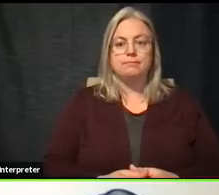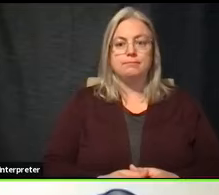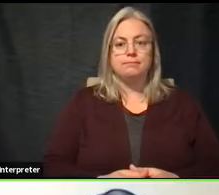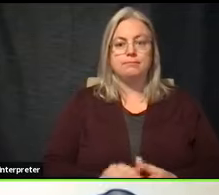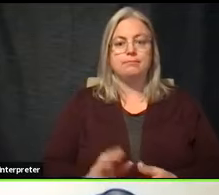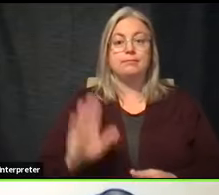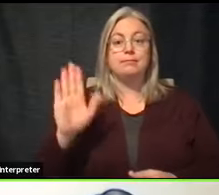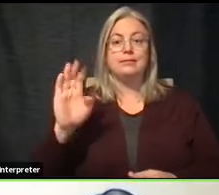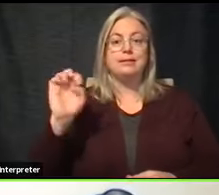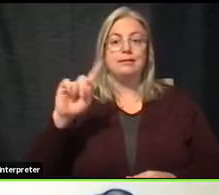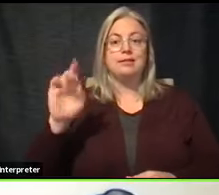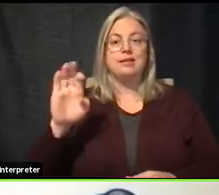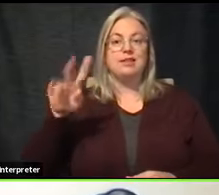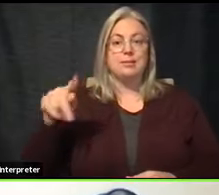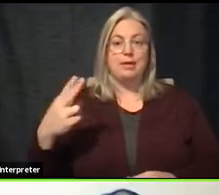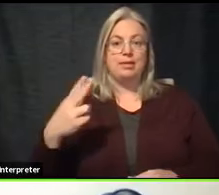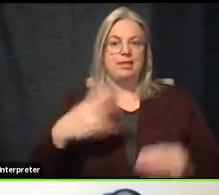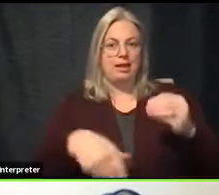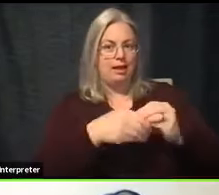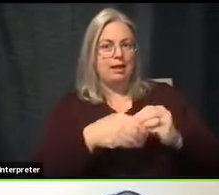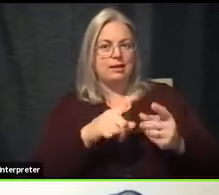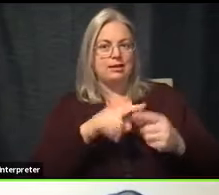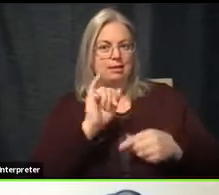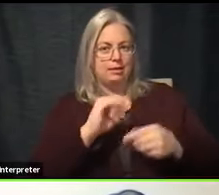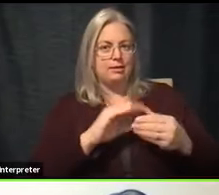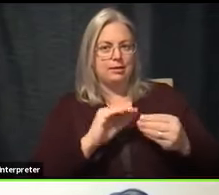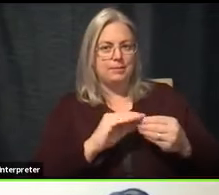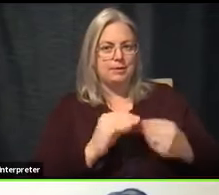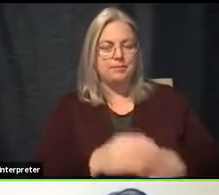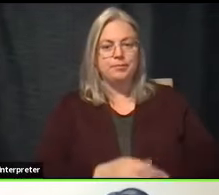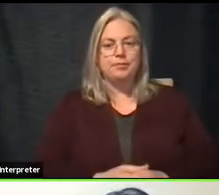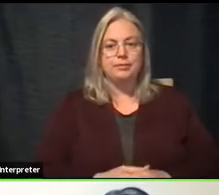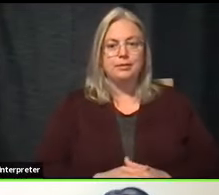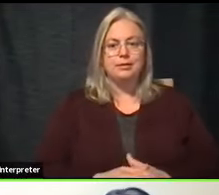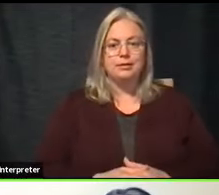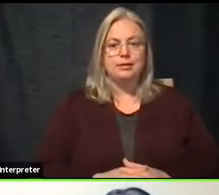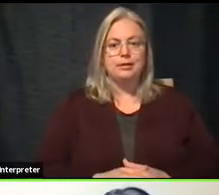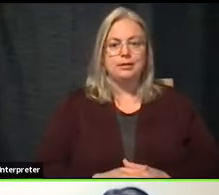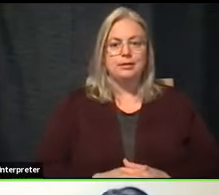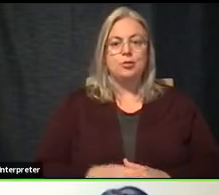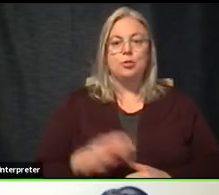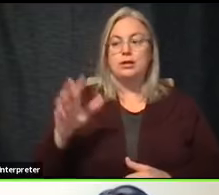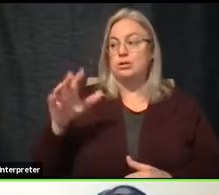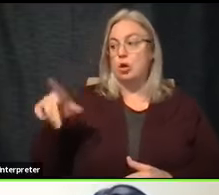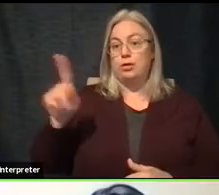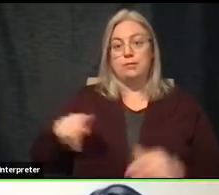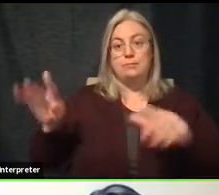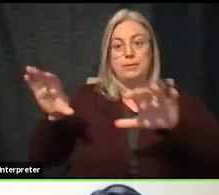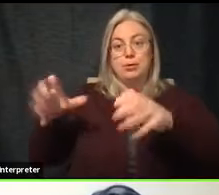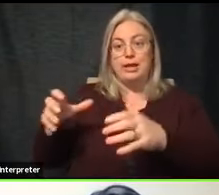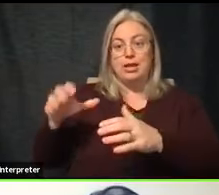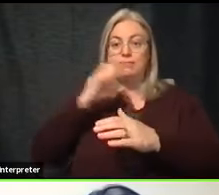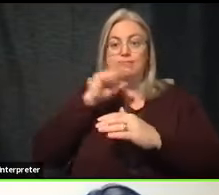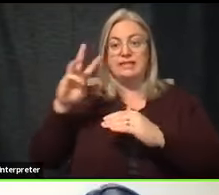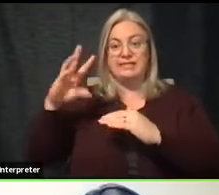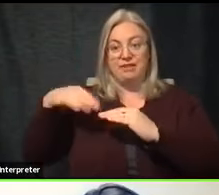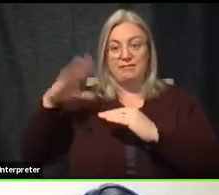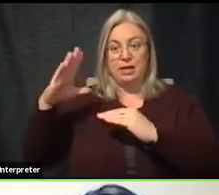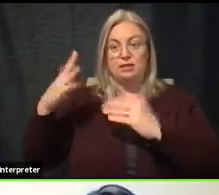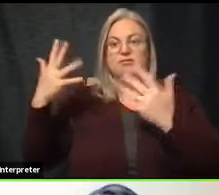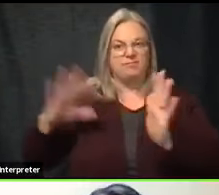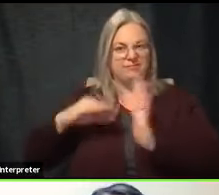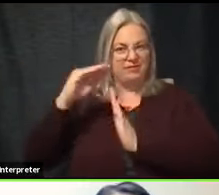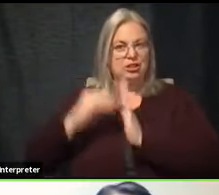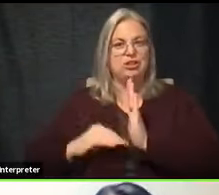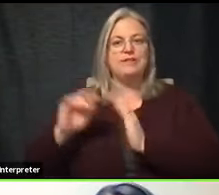And I would follow up on that. Go ahead. As we invite our 65 and up population, people who have filled out our